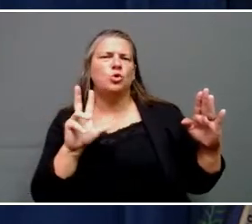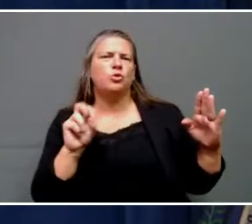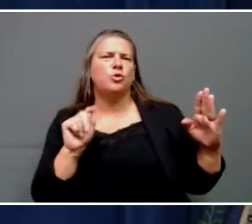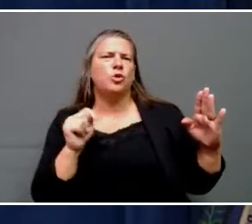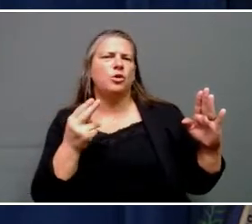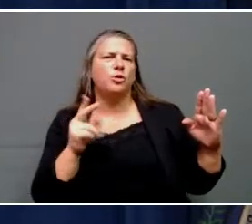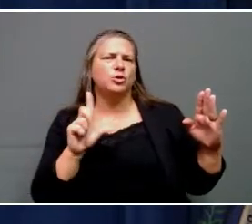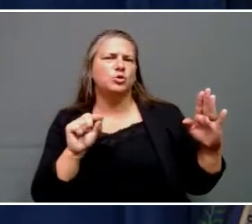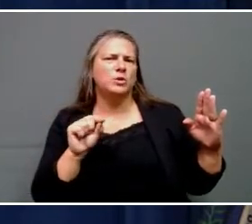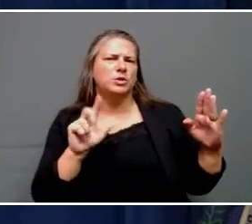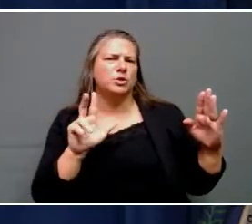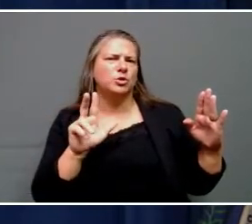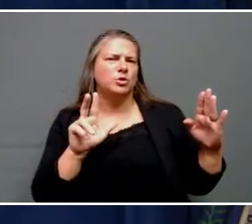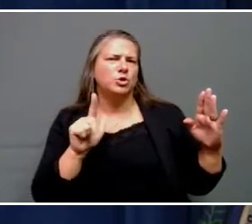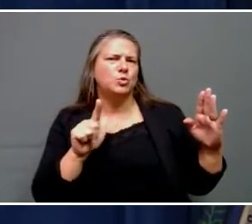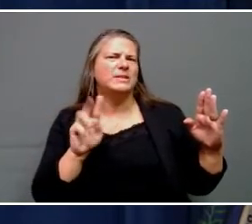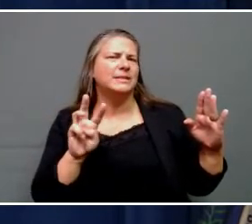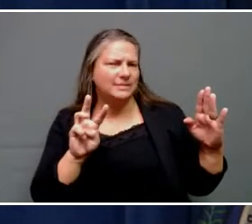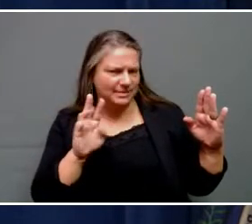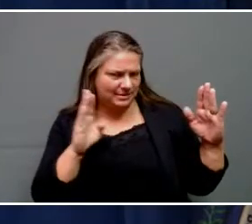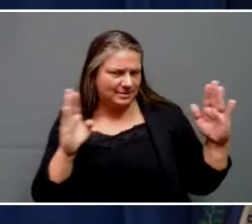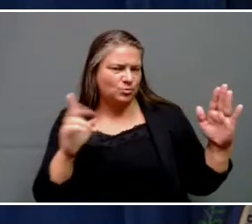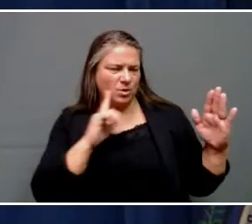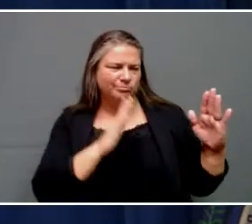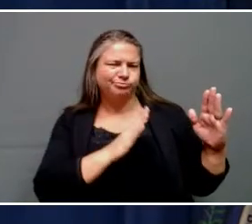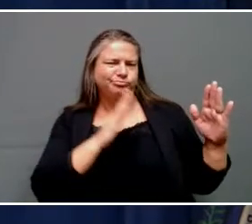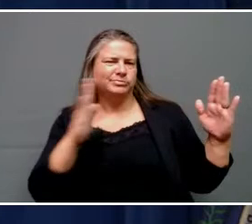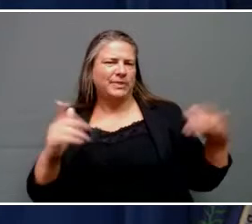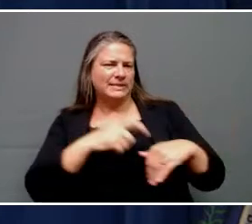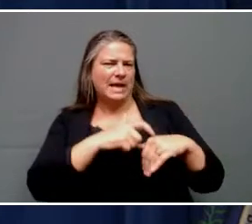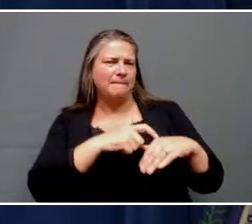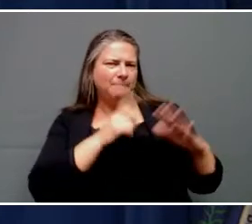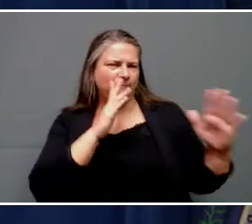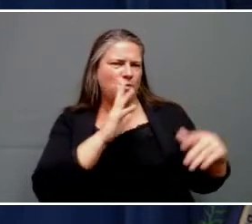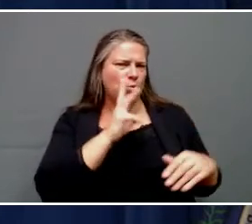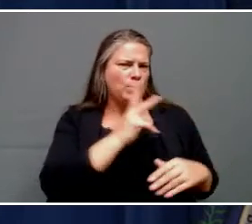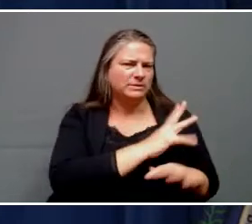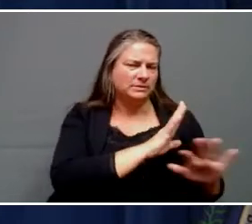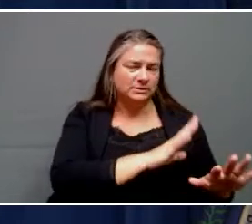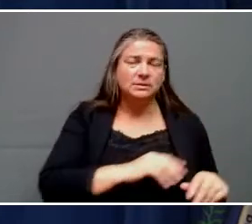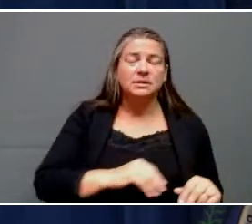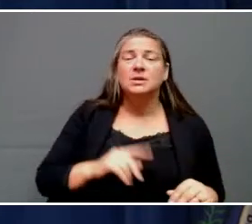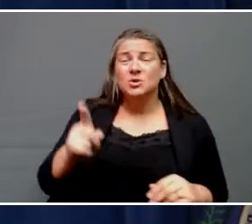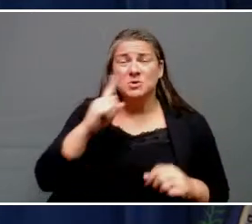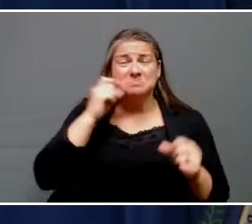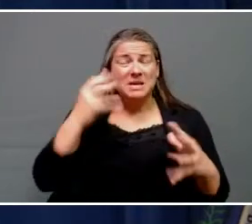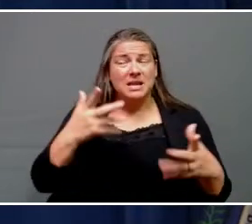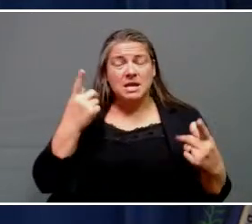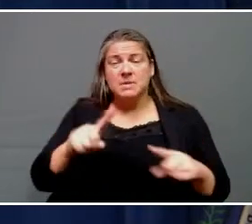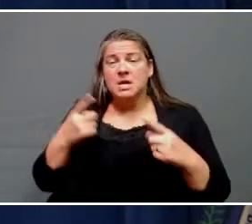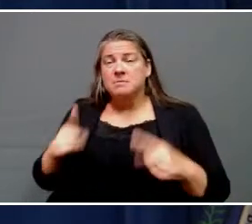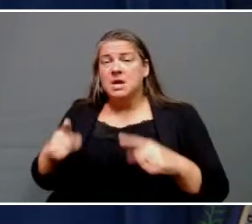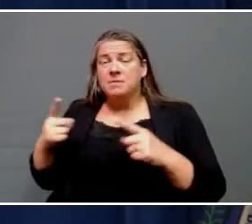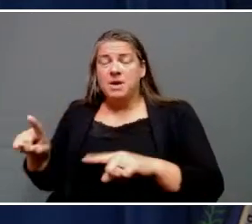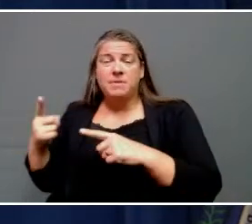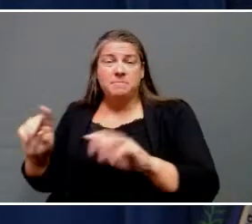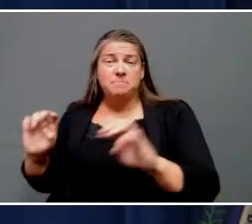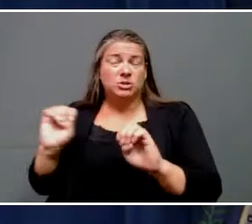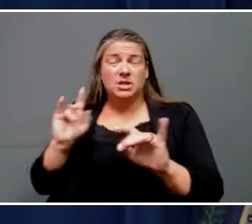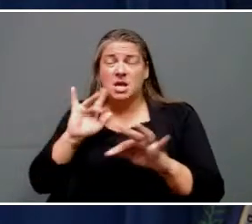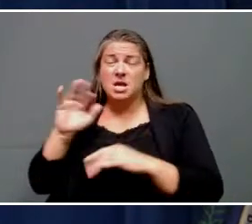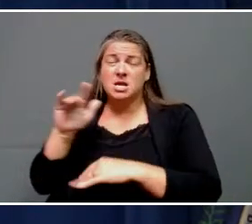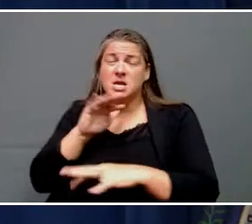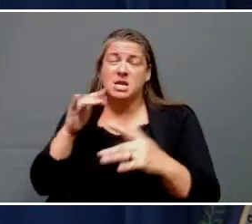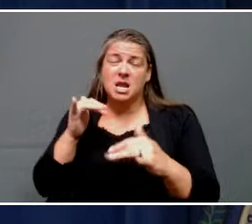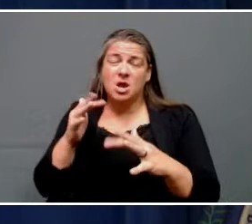2026. After many dark days in the emergency response, we're seeing a little more hope. Now, there's a lot of